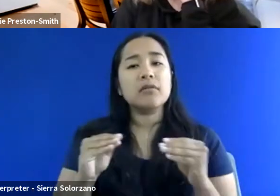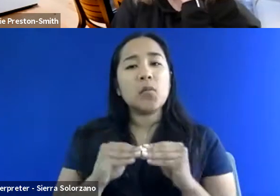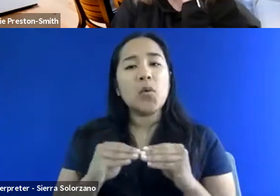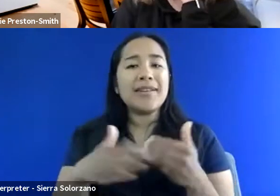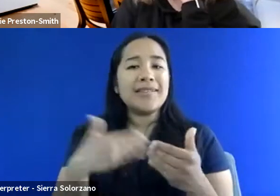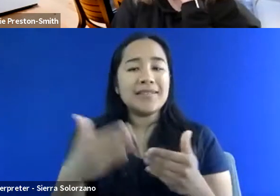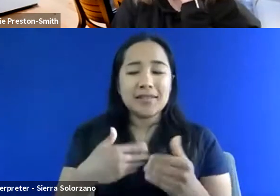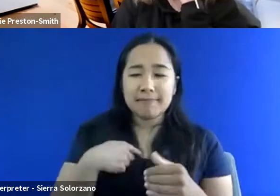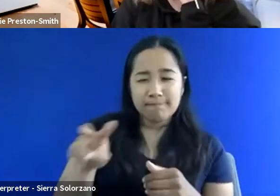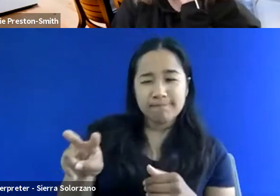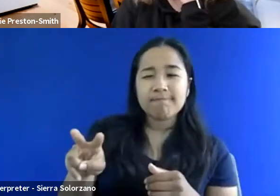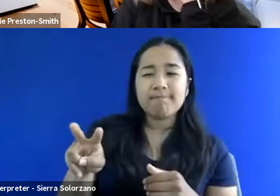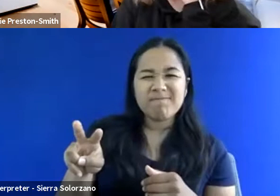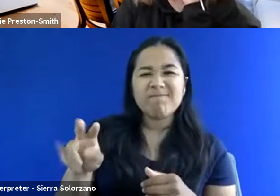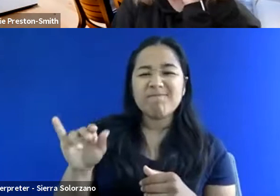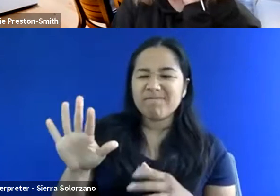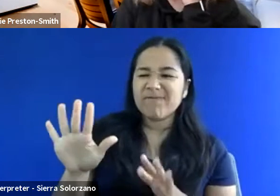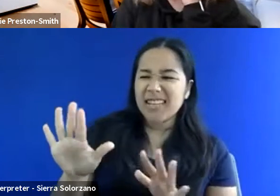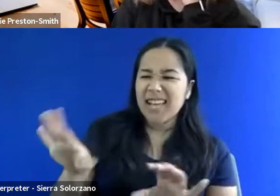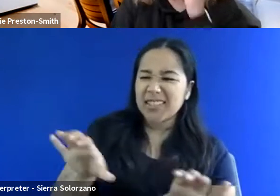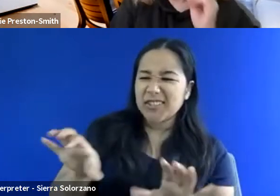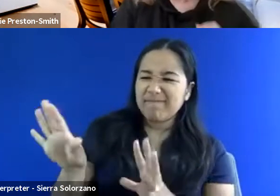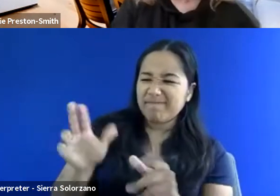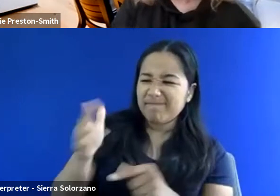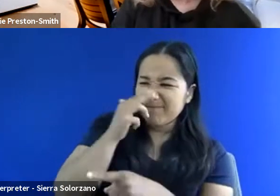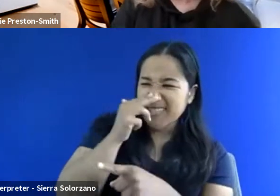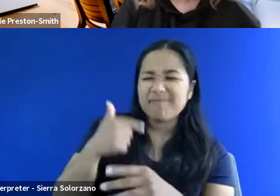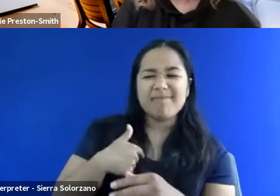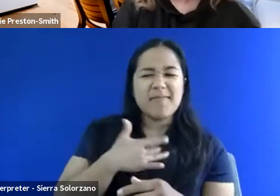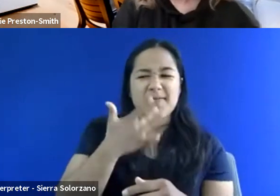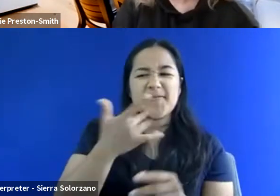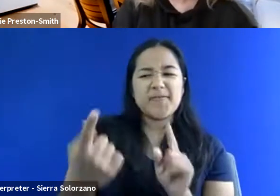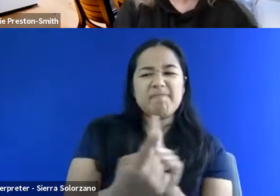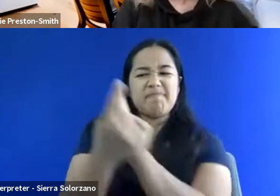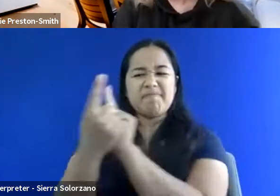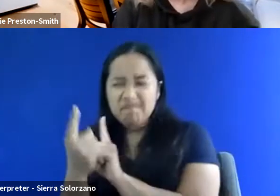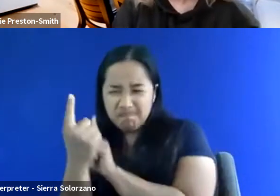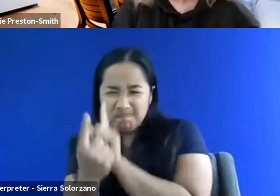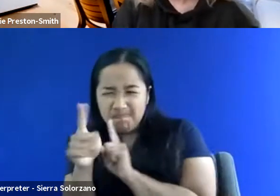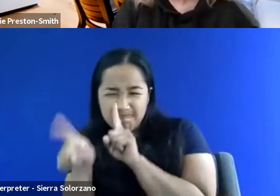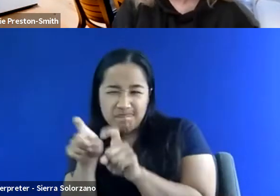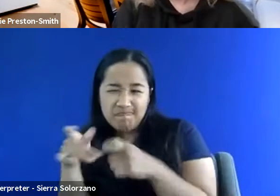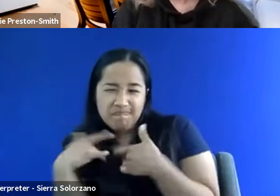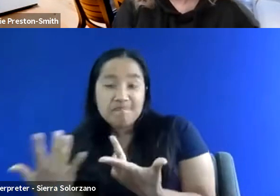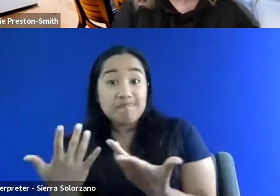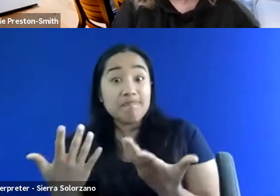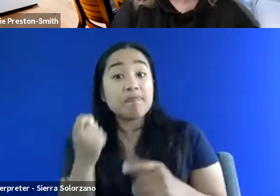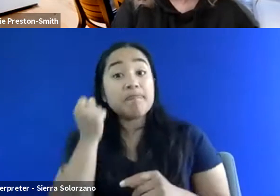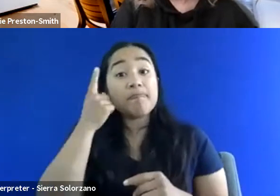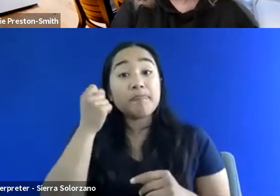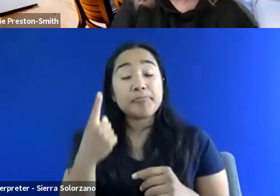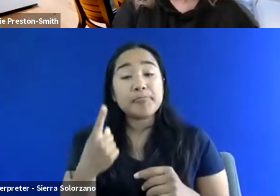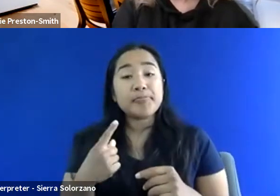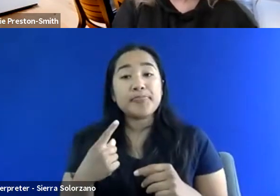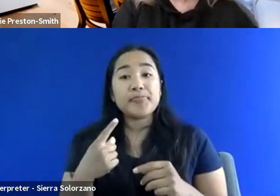identify like, oh, this person is acting up a little bit. Like I need to do a one-on-one with them, figure out what's going on. Right. Um, but building rapport